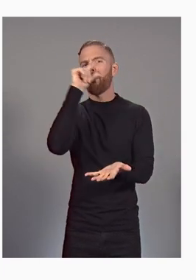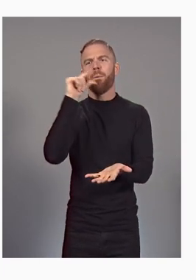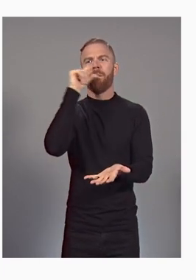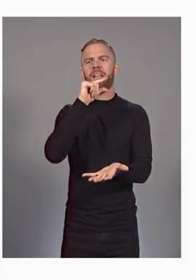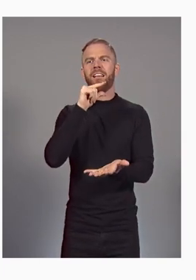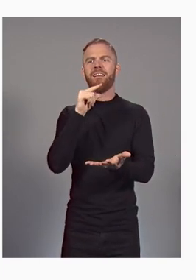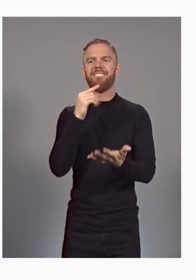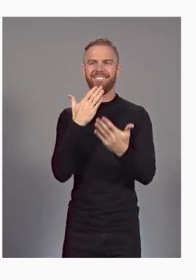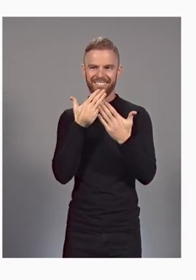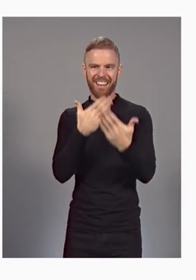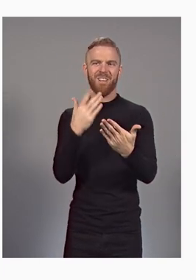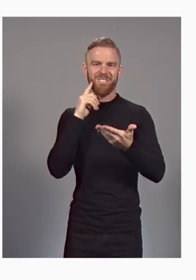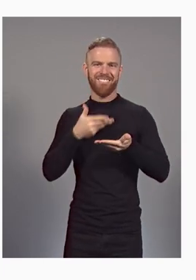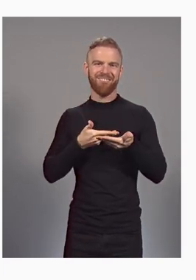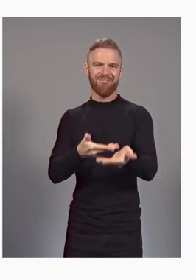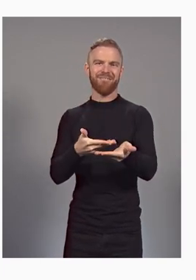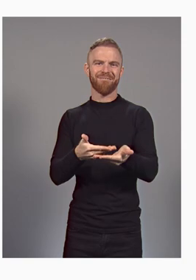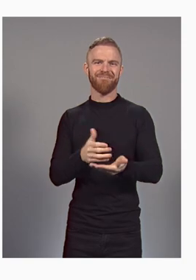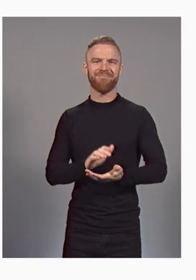me.